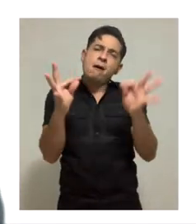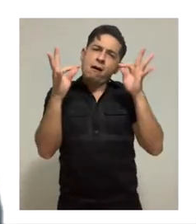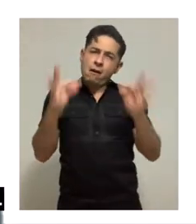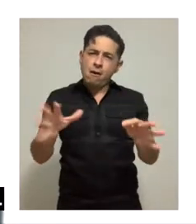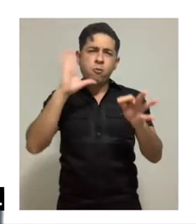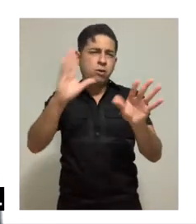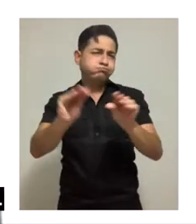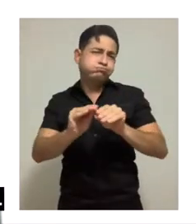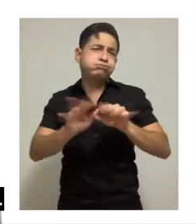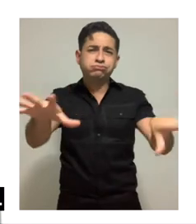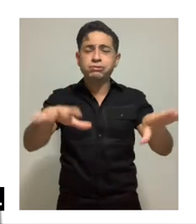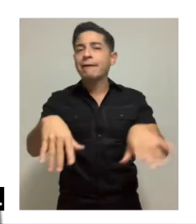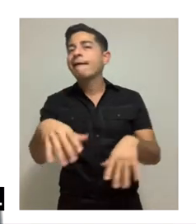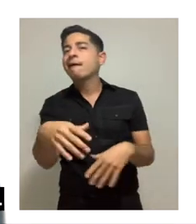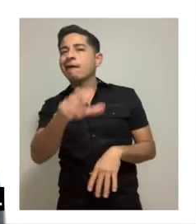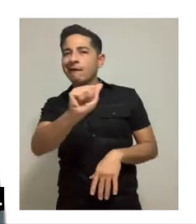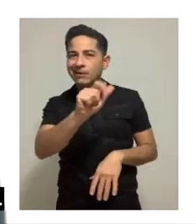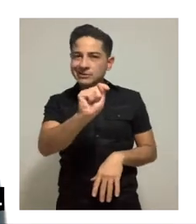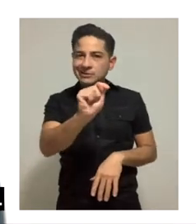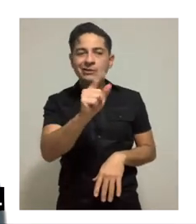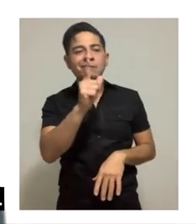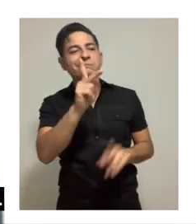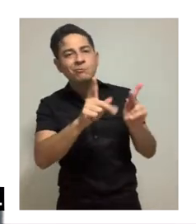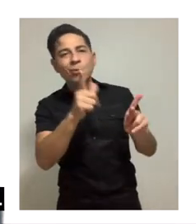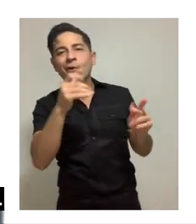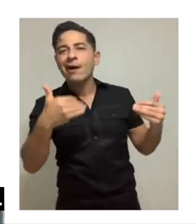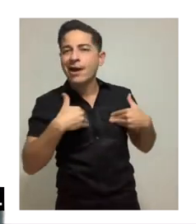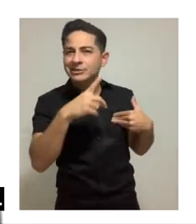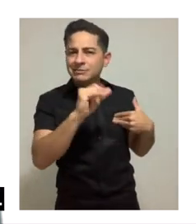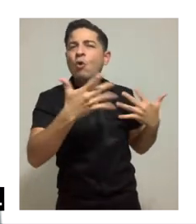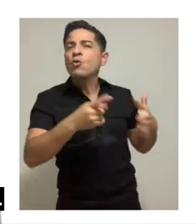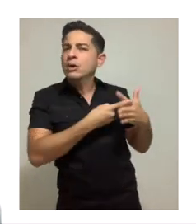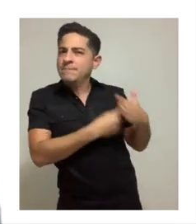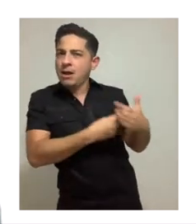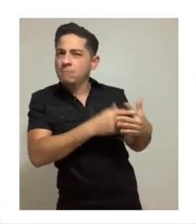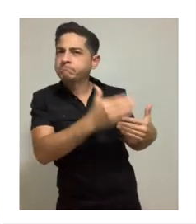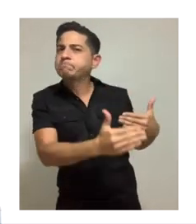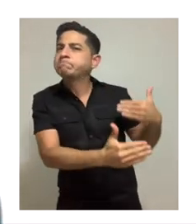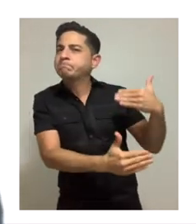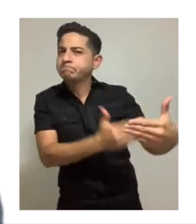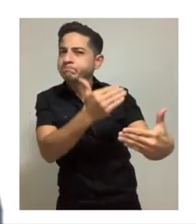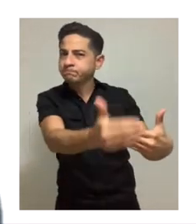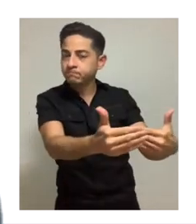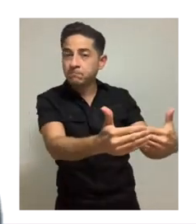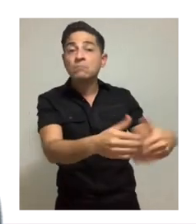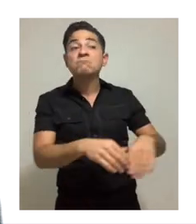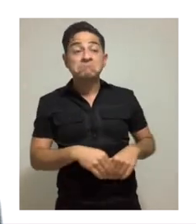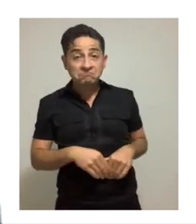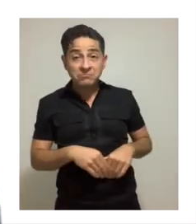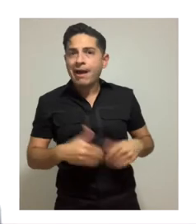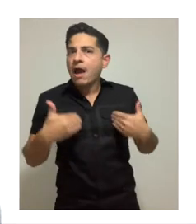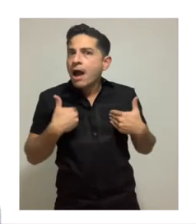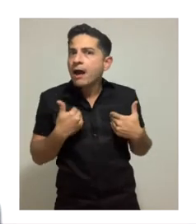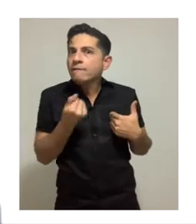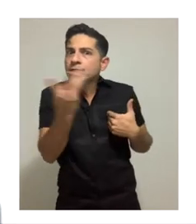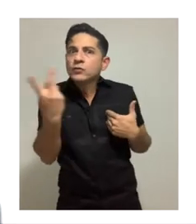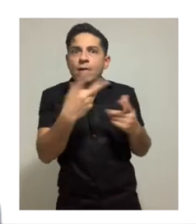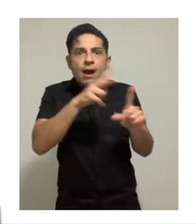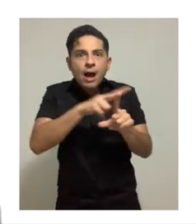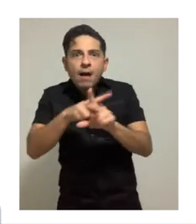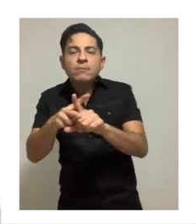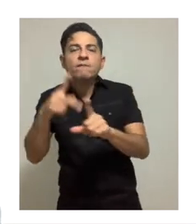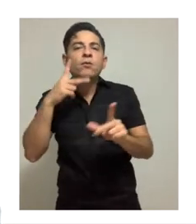absolutely going to be assistive technologies for people with disabilities. They're already begun. There are really excellent applications